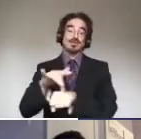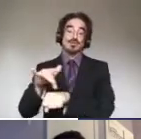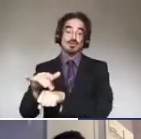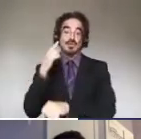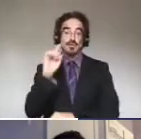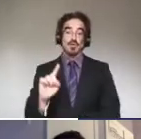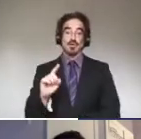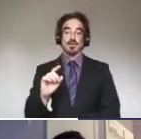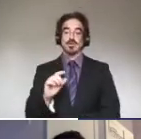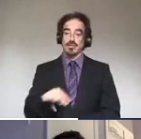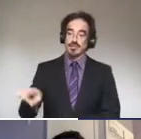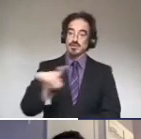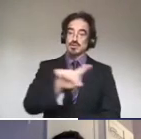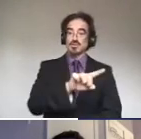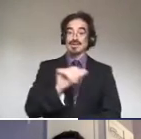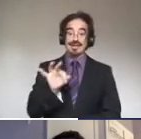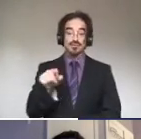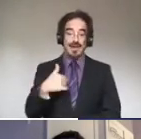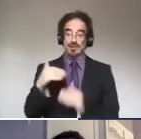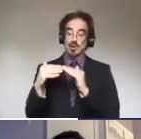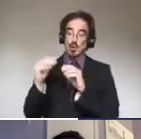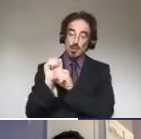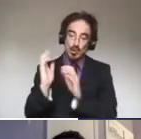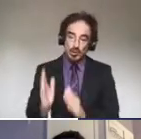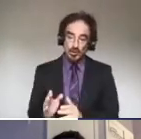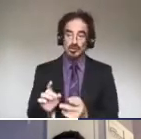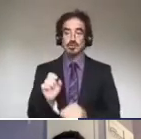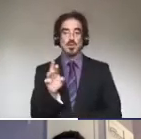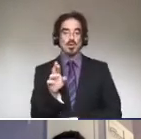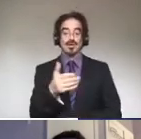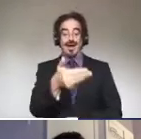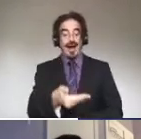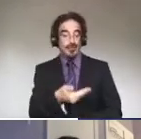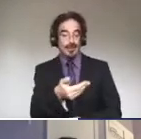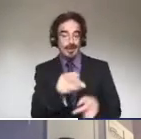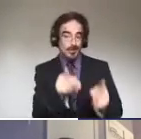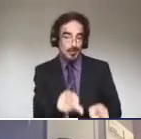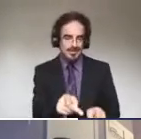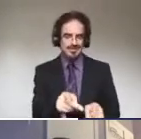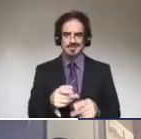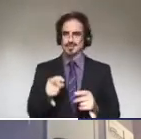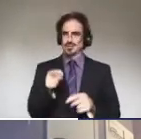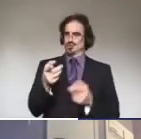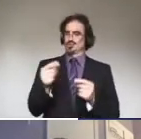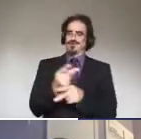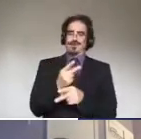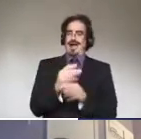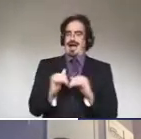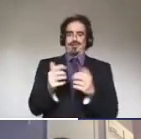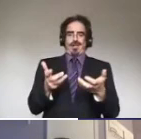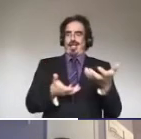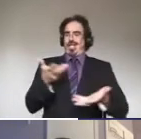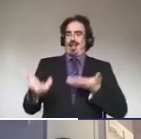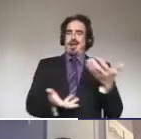you know, have a coworker or, um, are looking at hiring somebody and you're wondering, how am I going to deal with this? You know, what resources